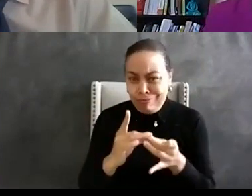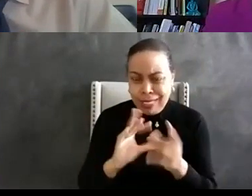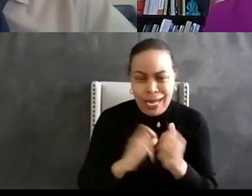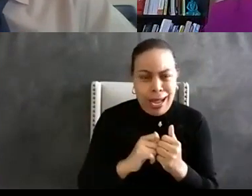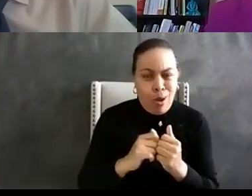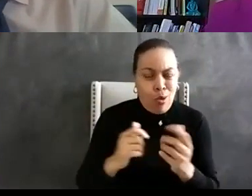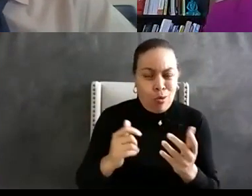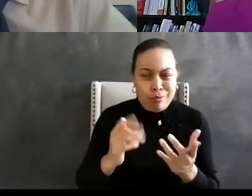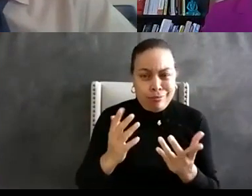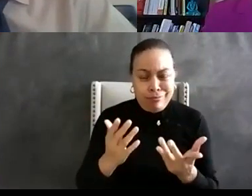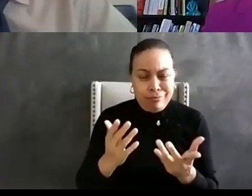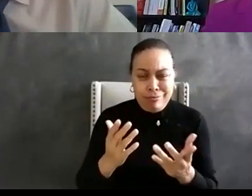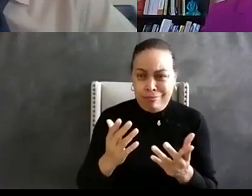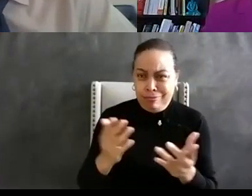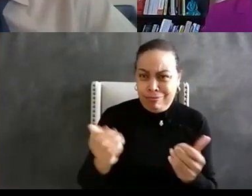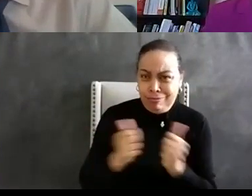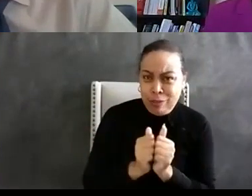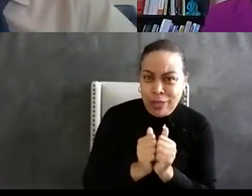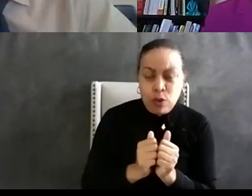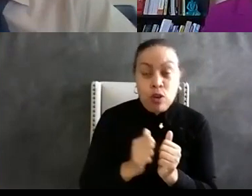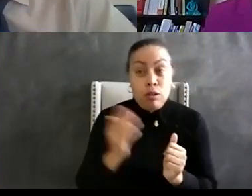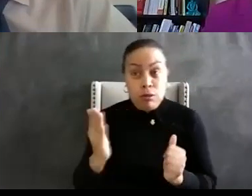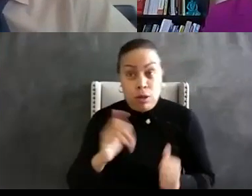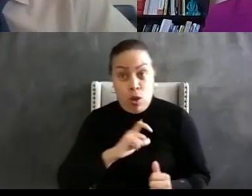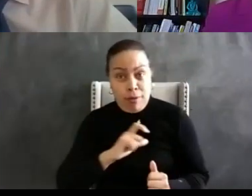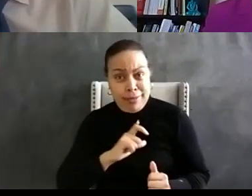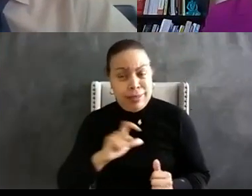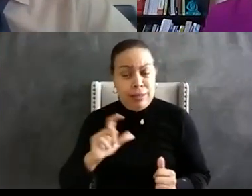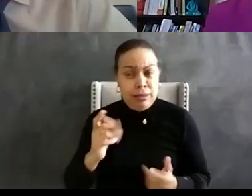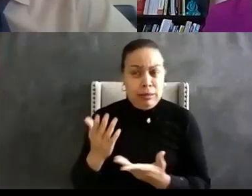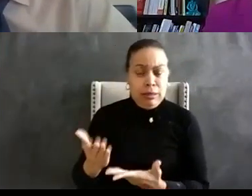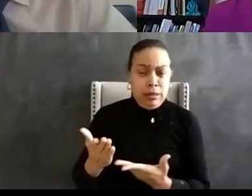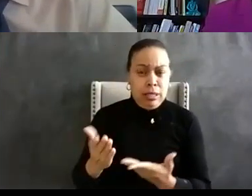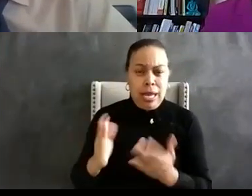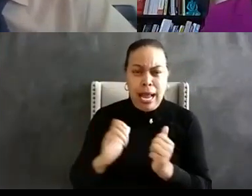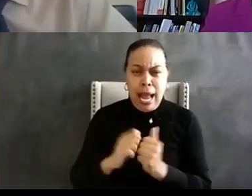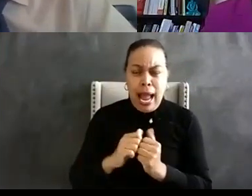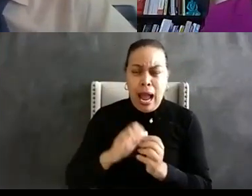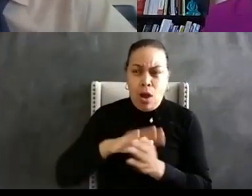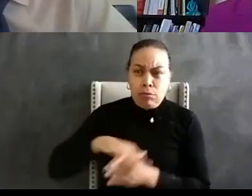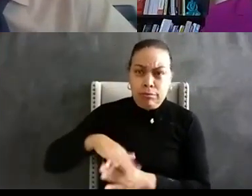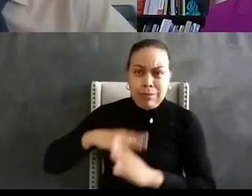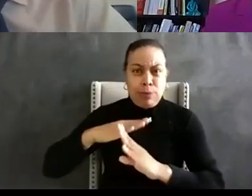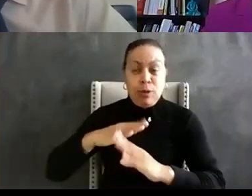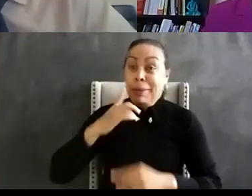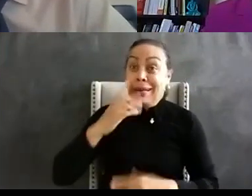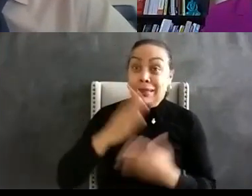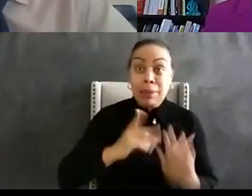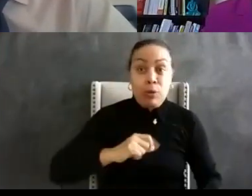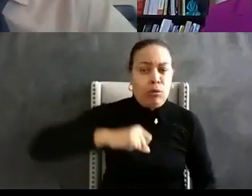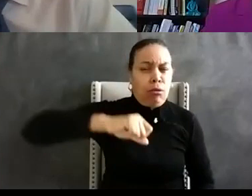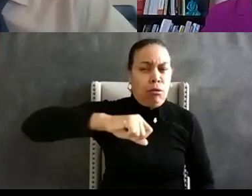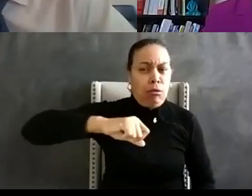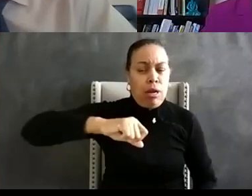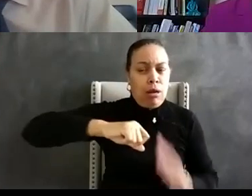how does she as a police officer a law enforcement individual break the barrier with community as a black woman